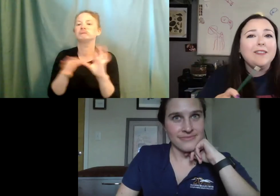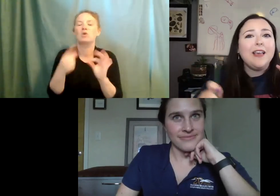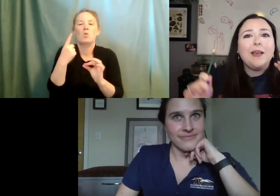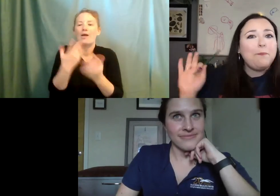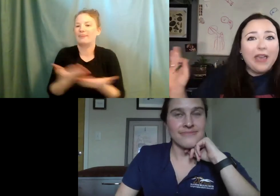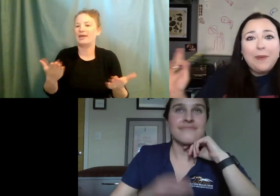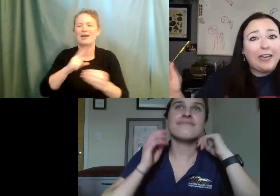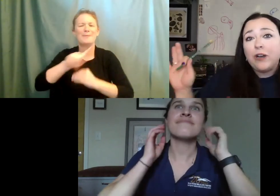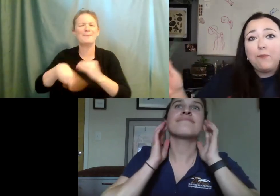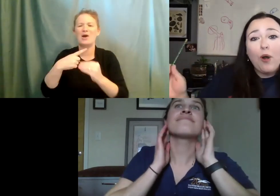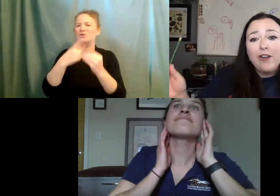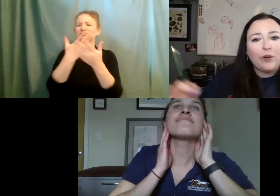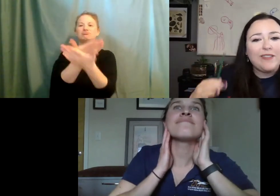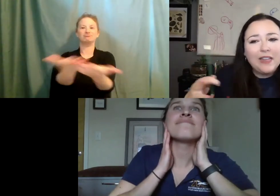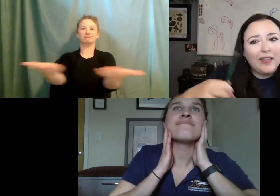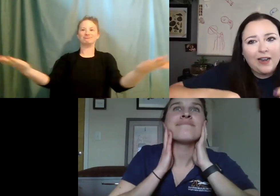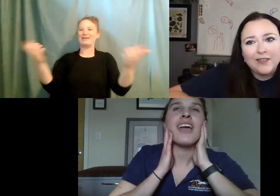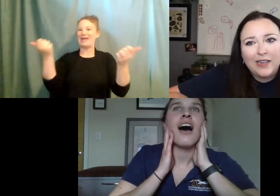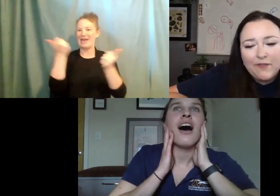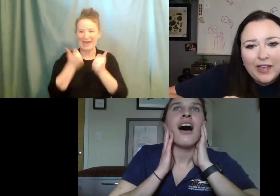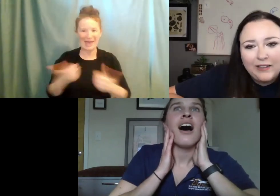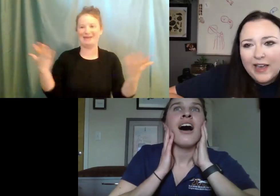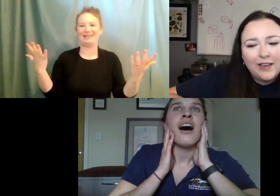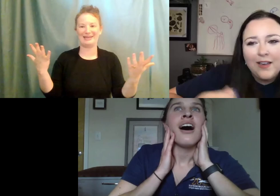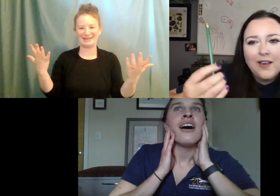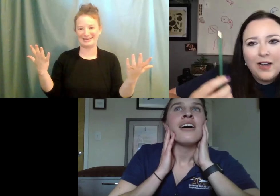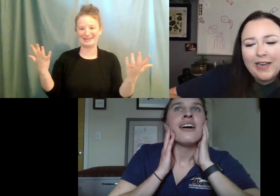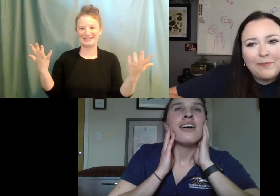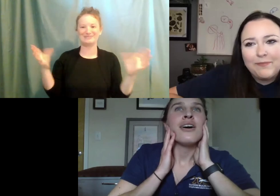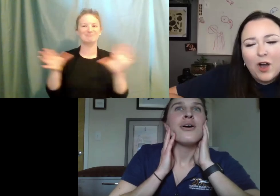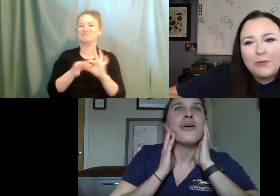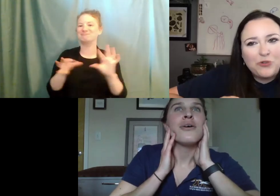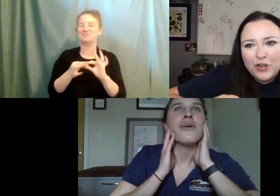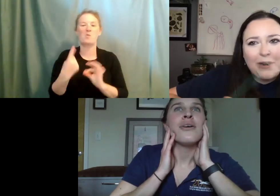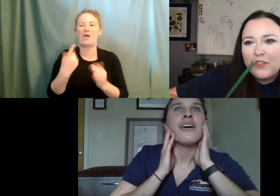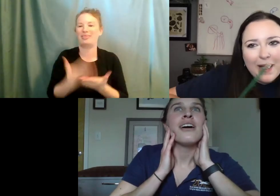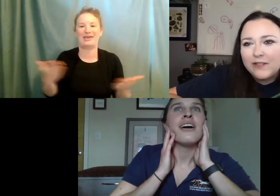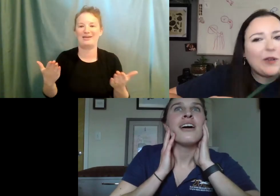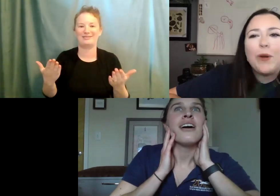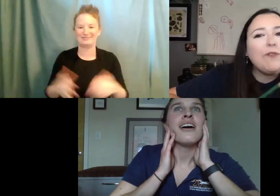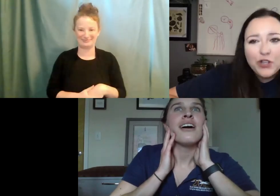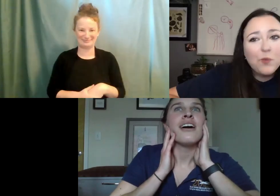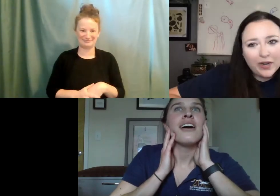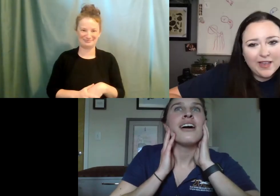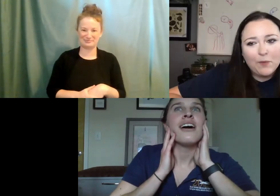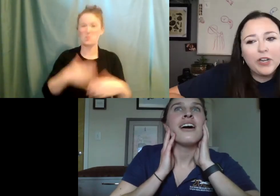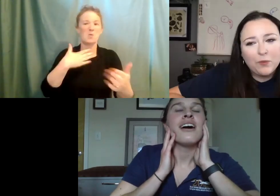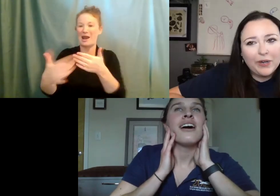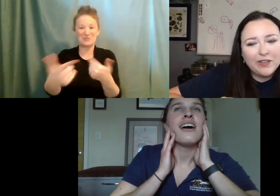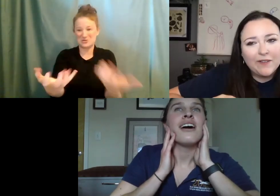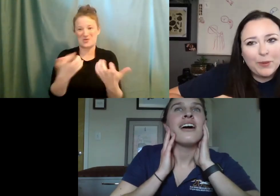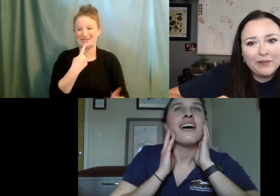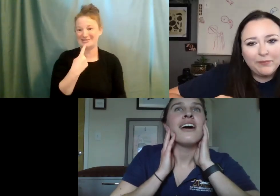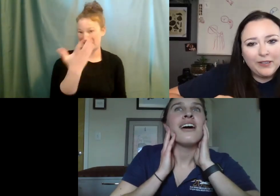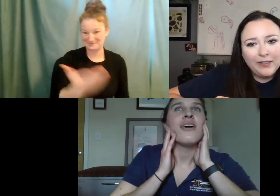be as big picture important or silly and insignificant, like, like almond oil or better than mounds, like whatever you want to say, what do you,